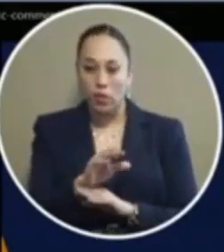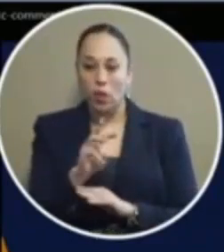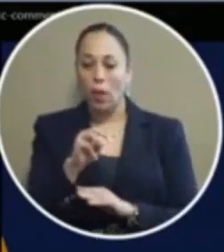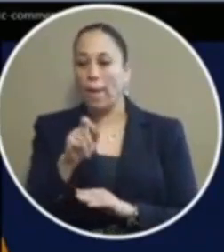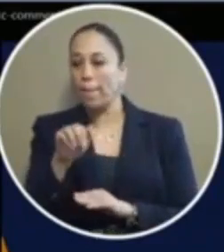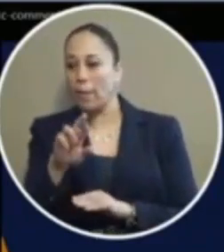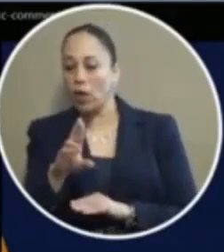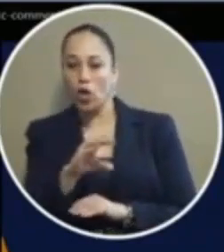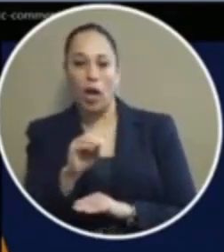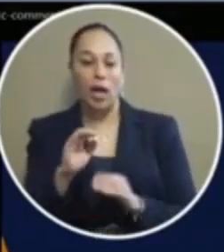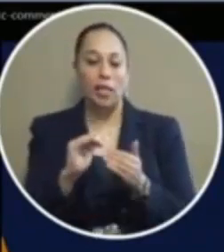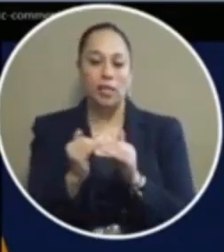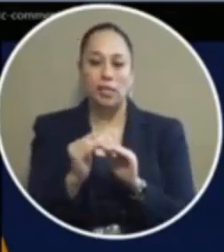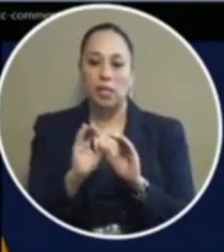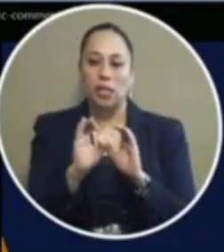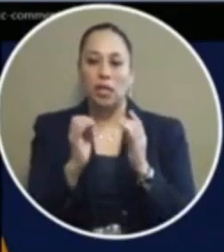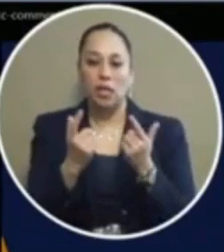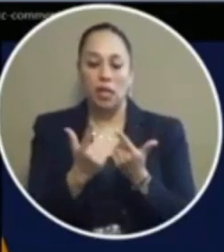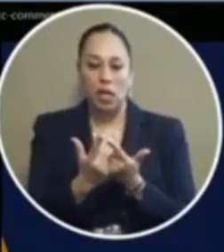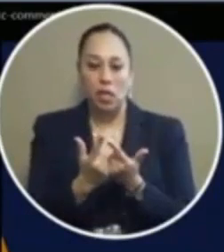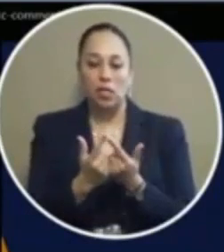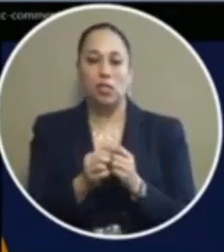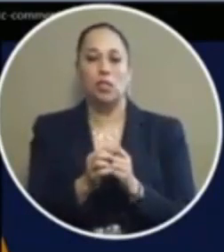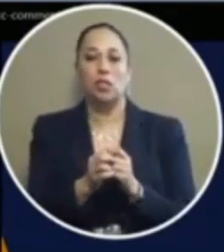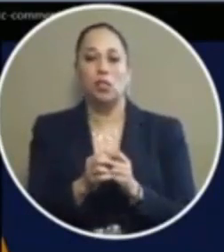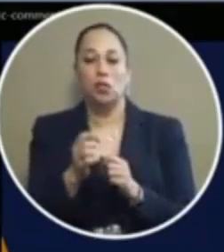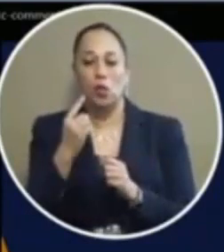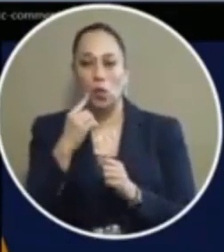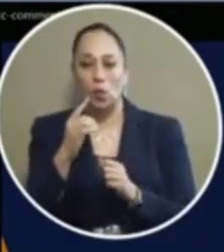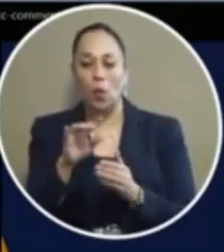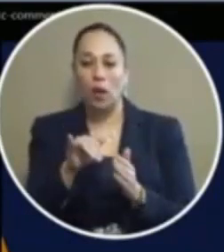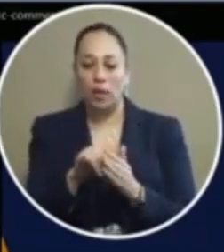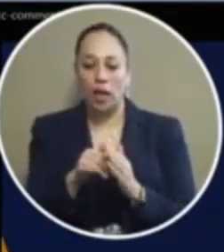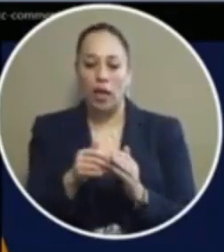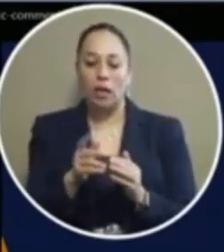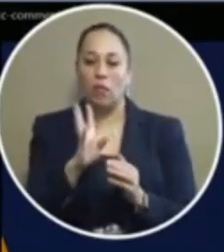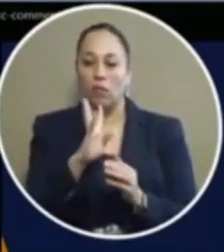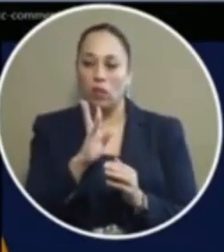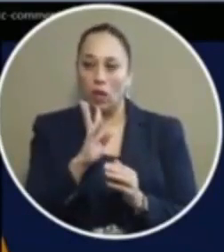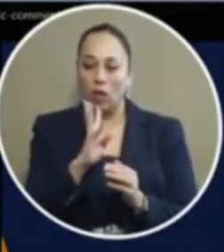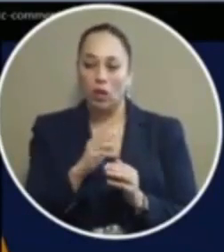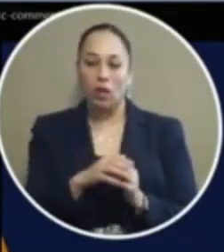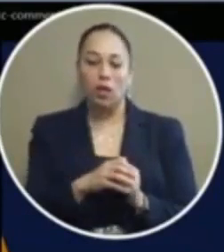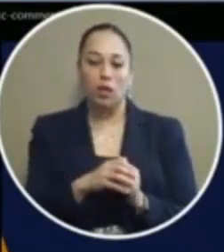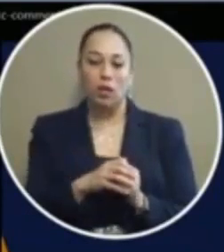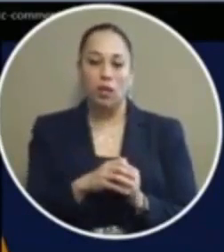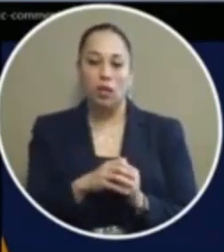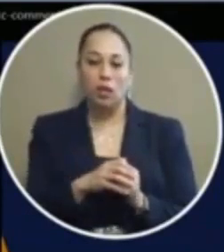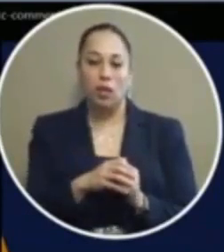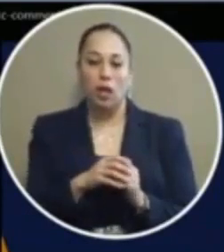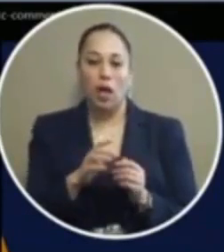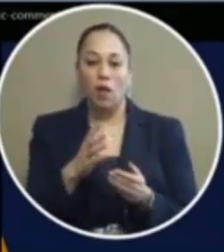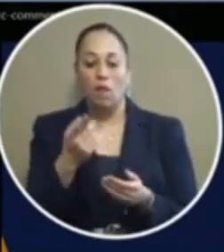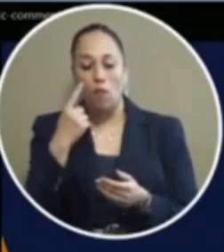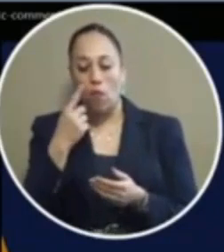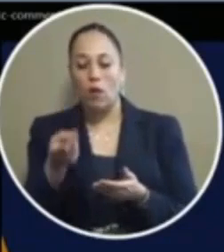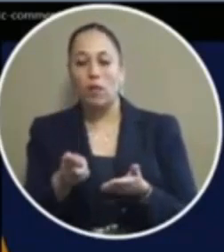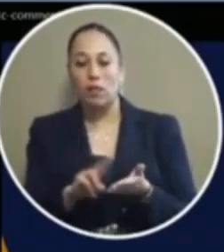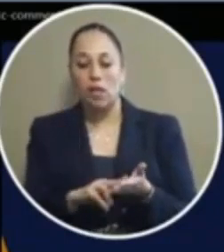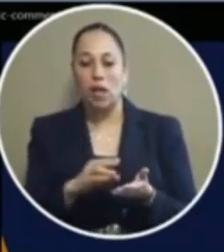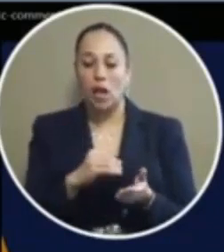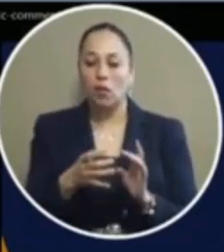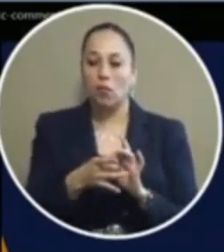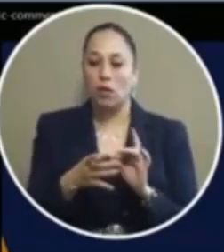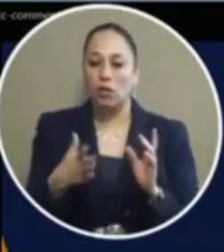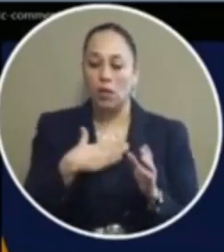and city council and thank you for waiting around for this very important presentation on sight and release my